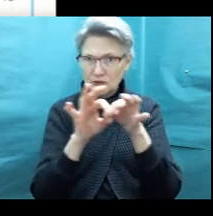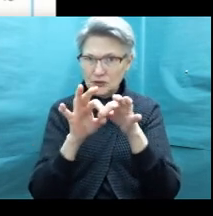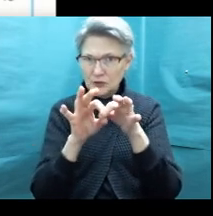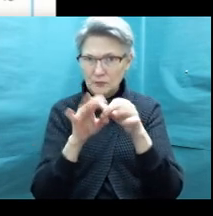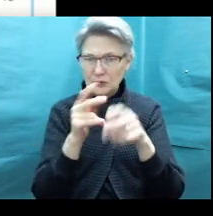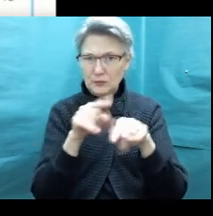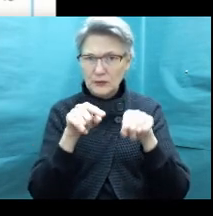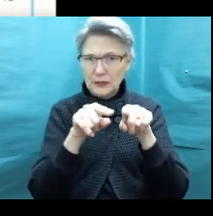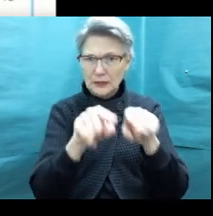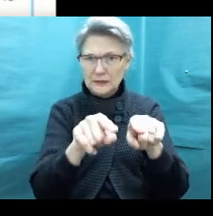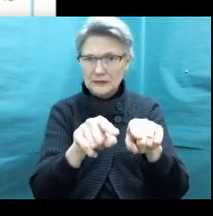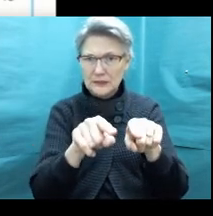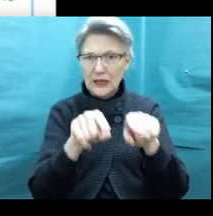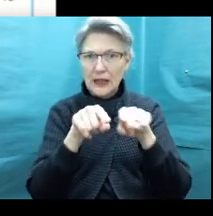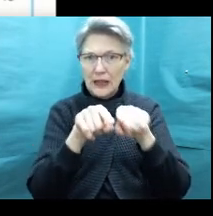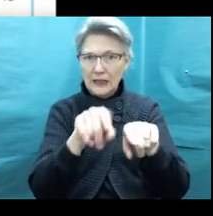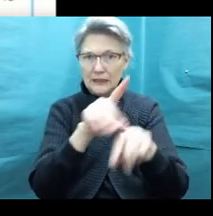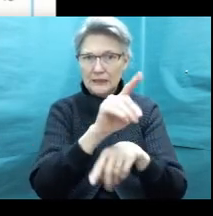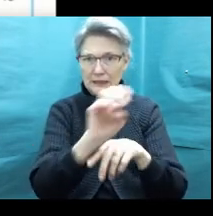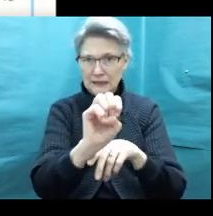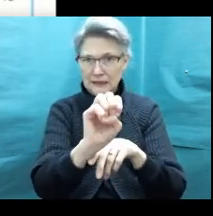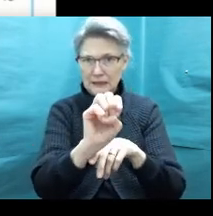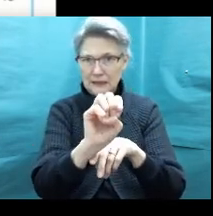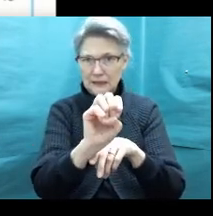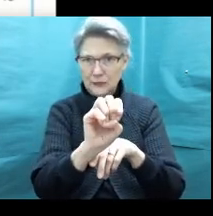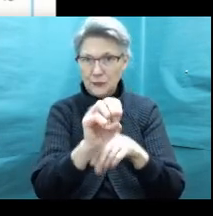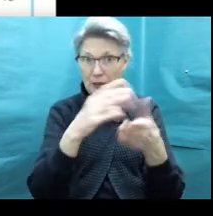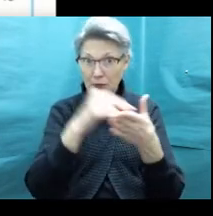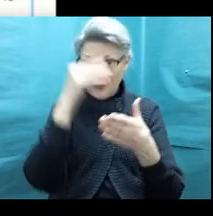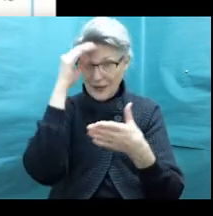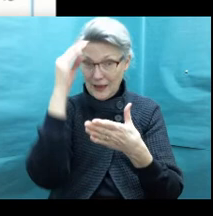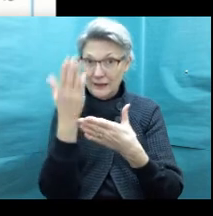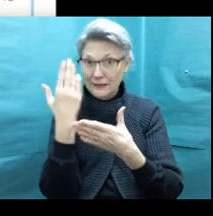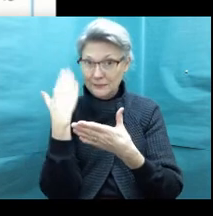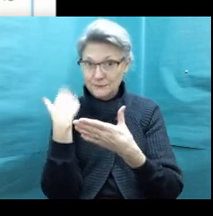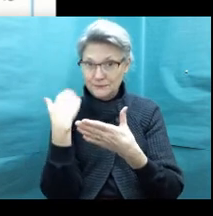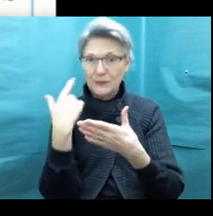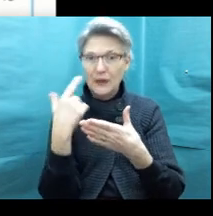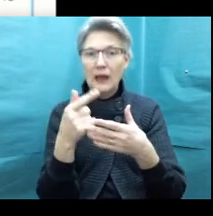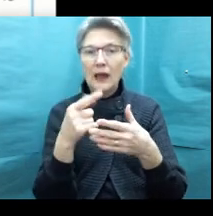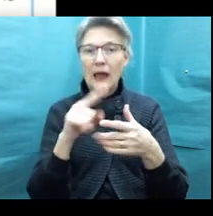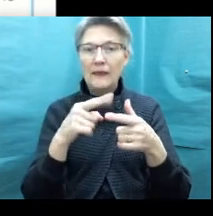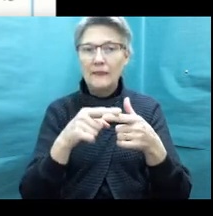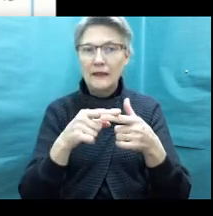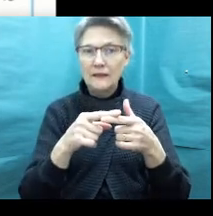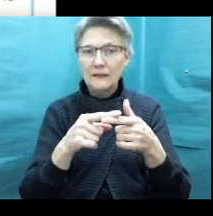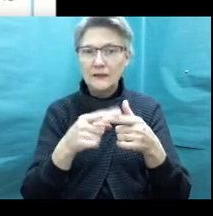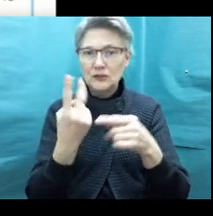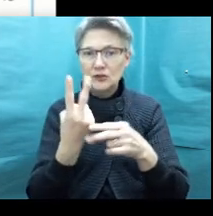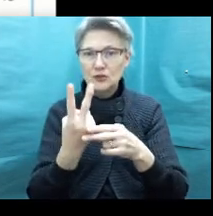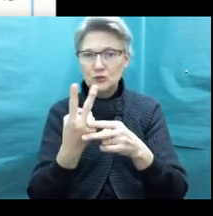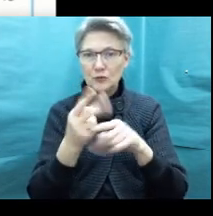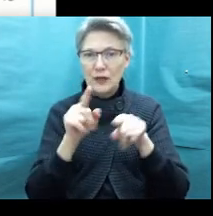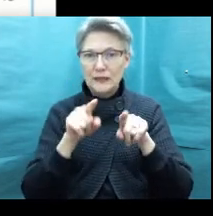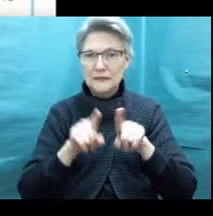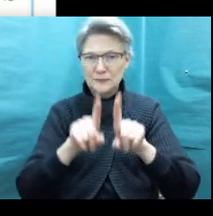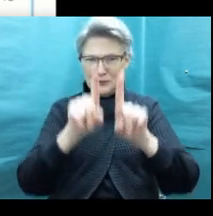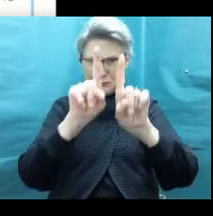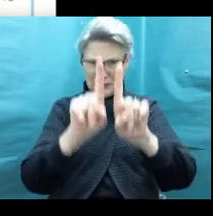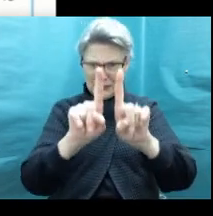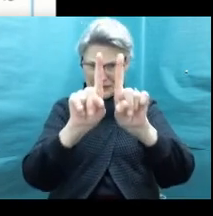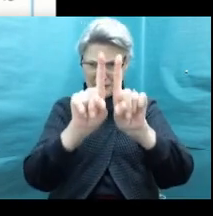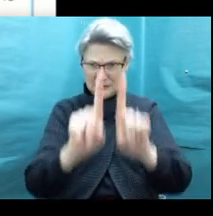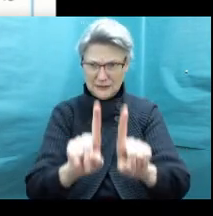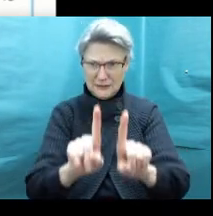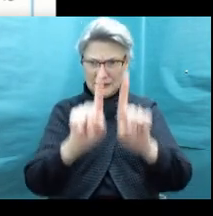So line DE, we know how to write line DE because we learned that a couple lessons ago. And then those two lines in between, that actually